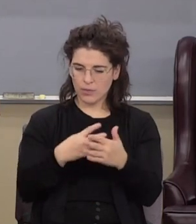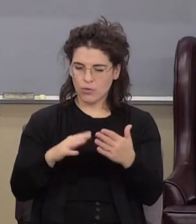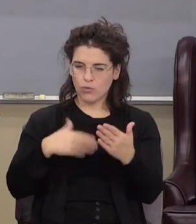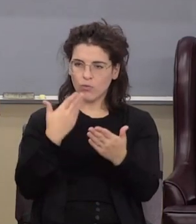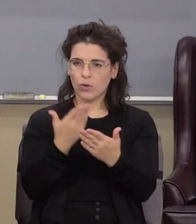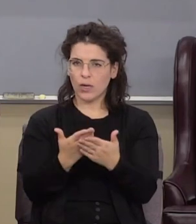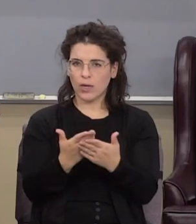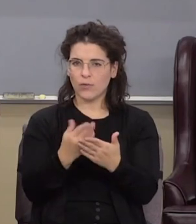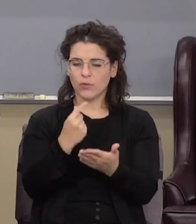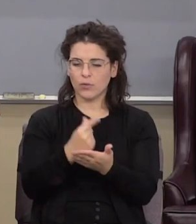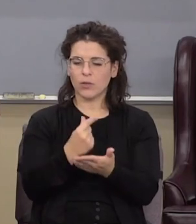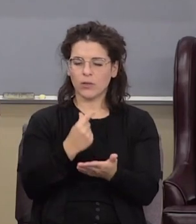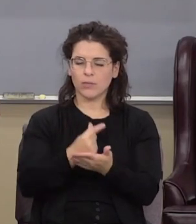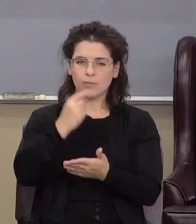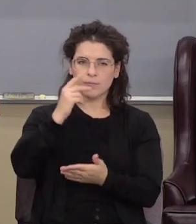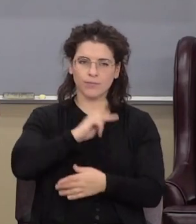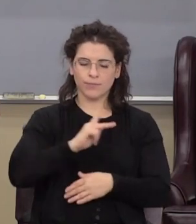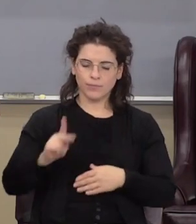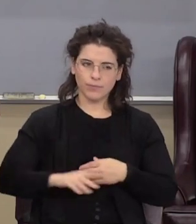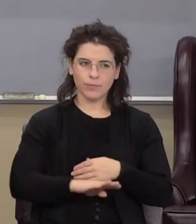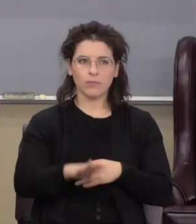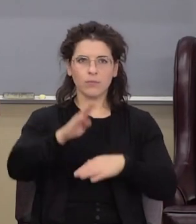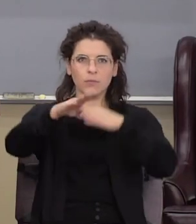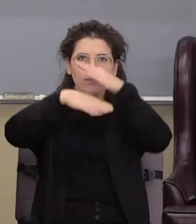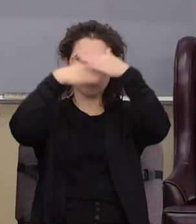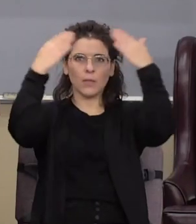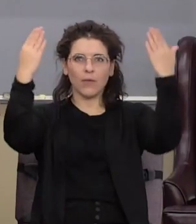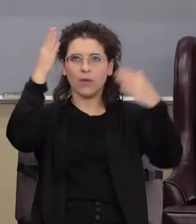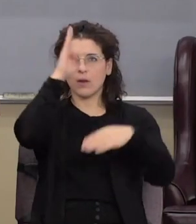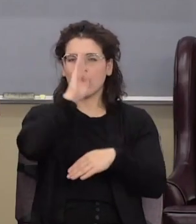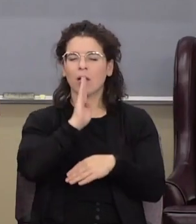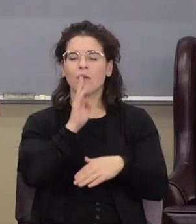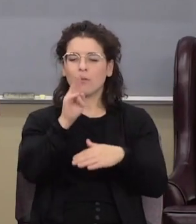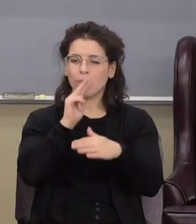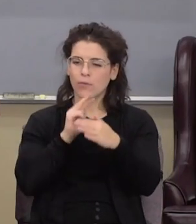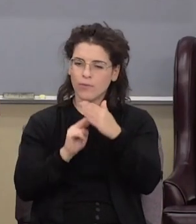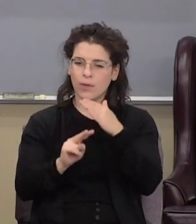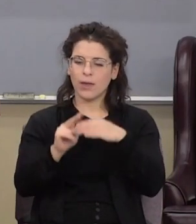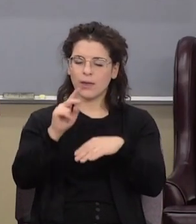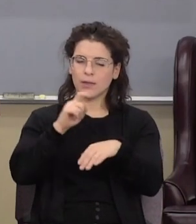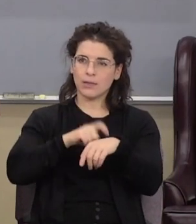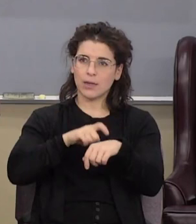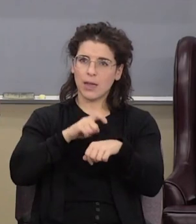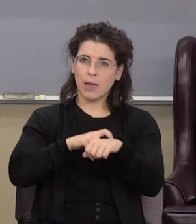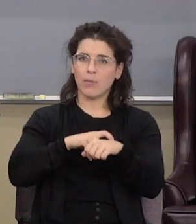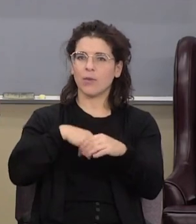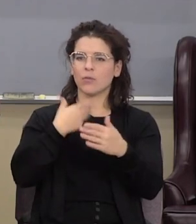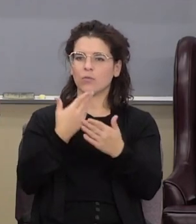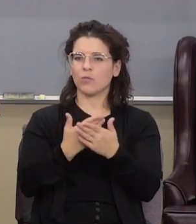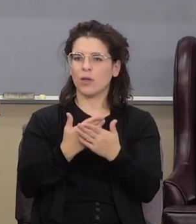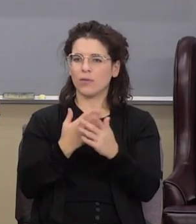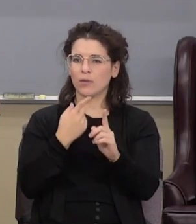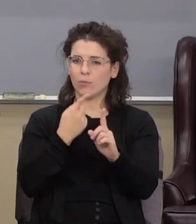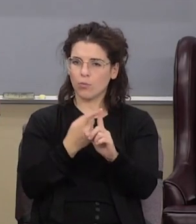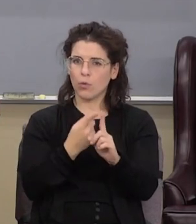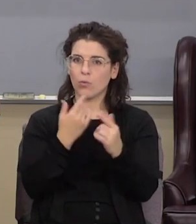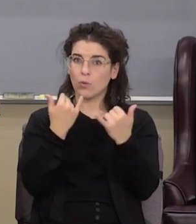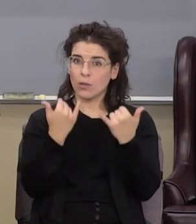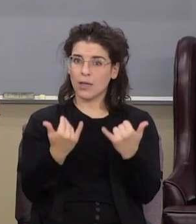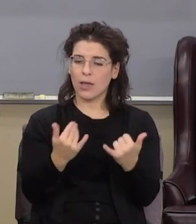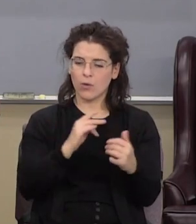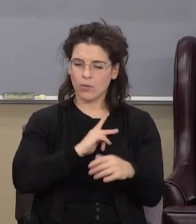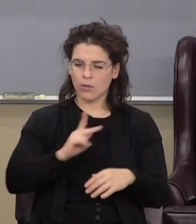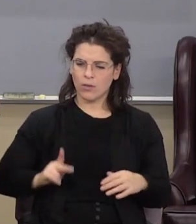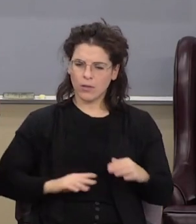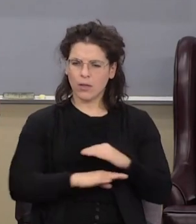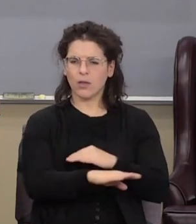kingdom of heaven the gospel of the kingdom of God is that the prophetic time clock has come to the point where now the kingdom is at